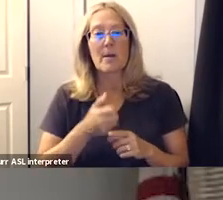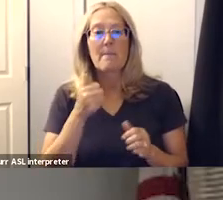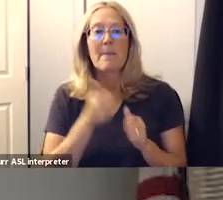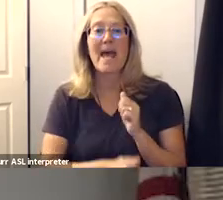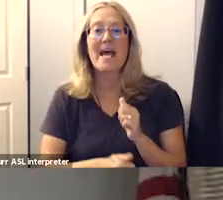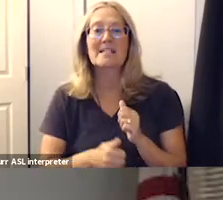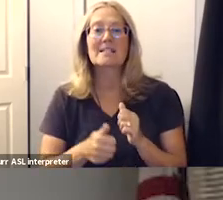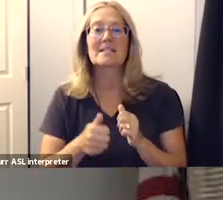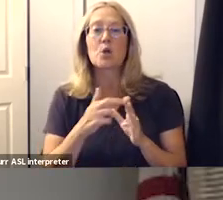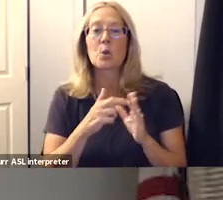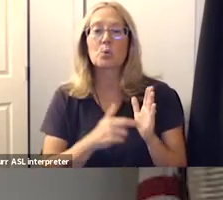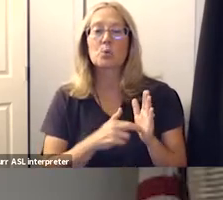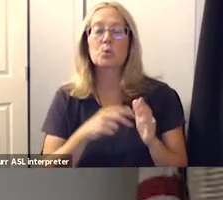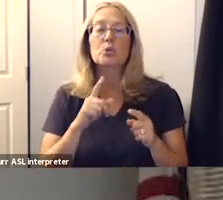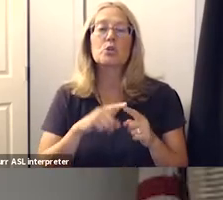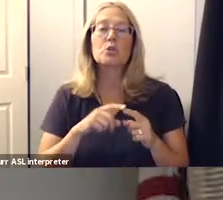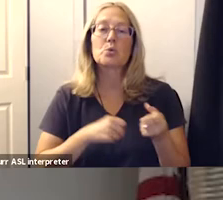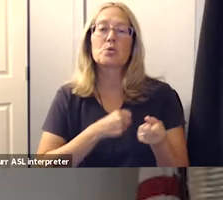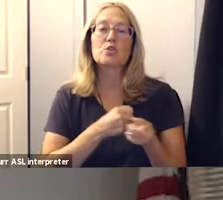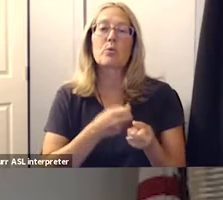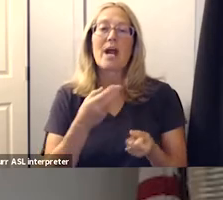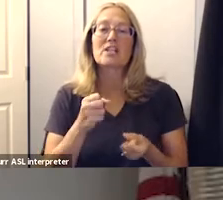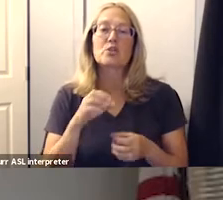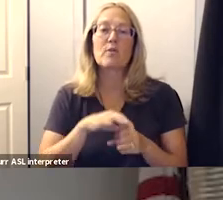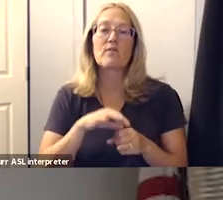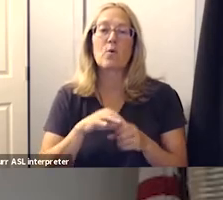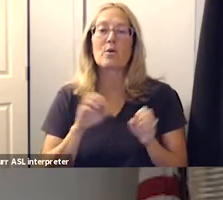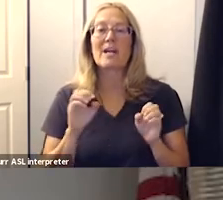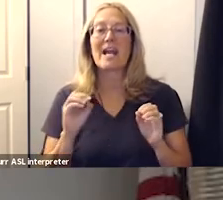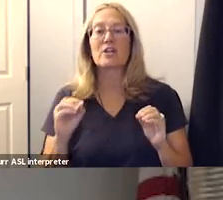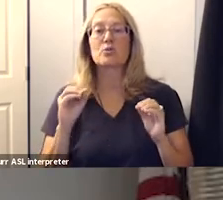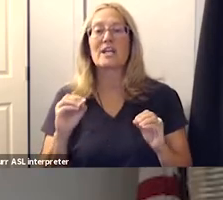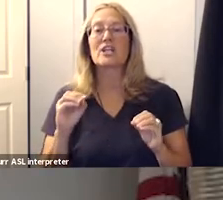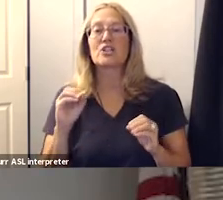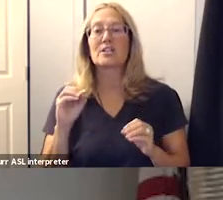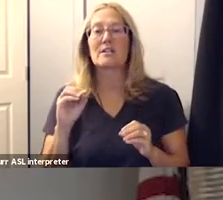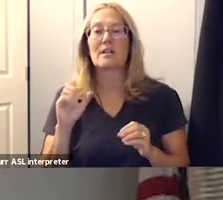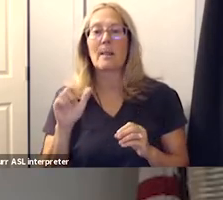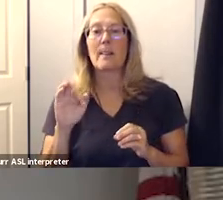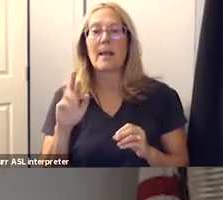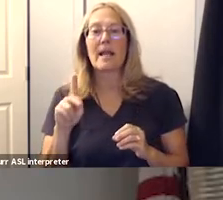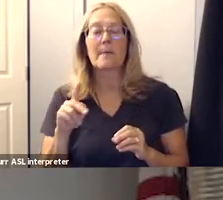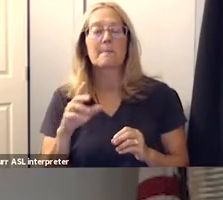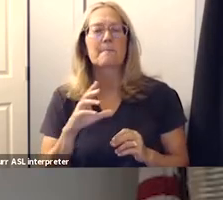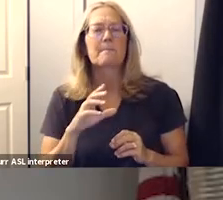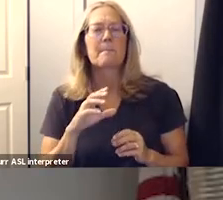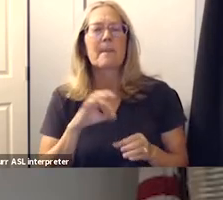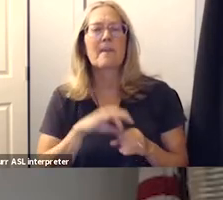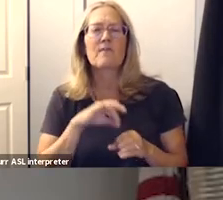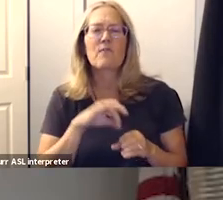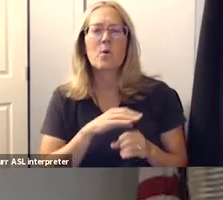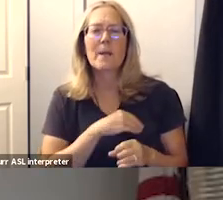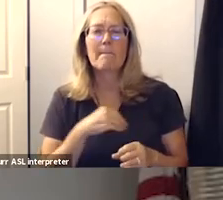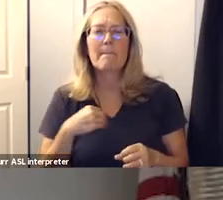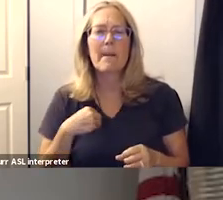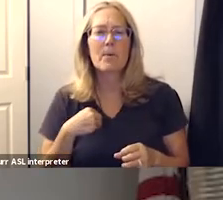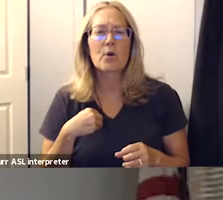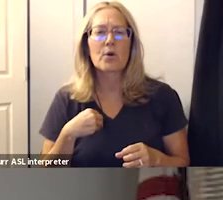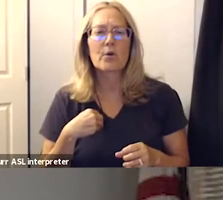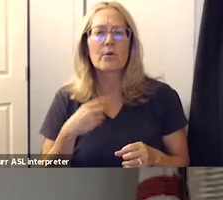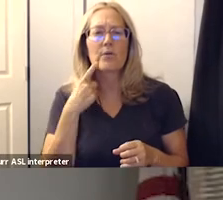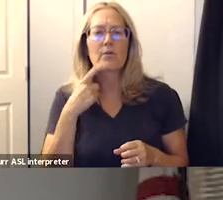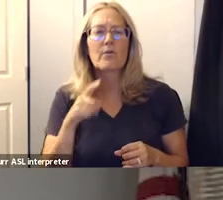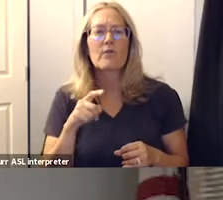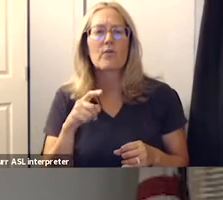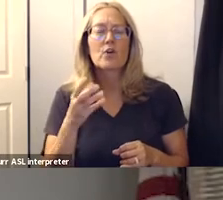to support high school voter education weeks the voting numbers um for 16